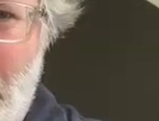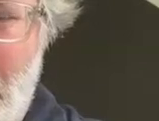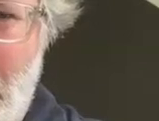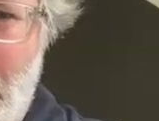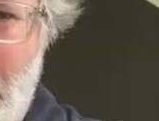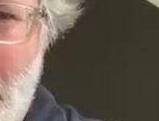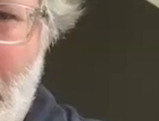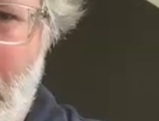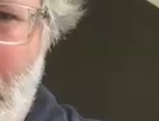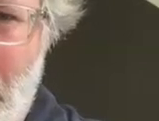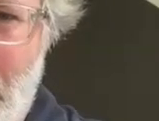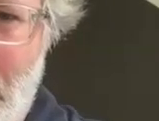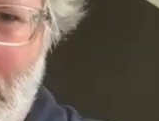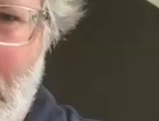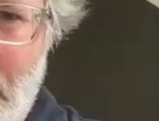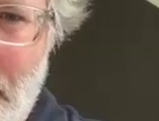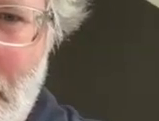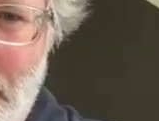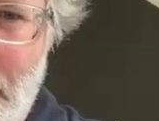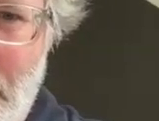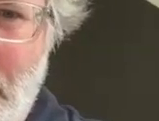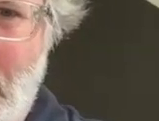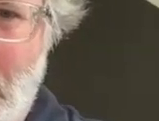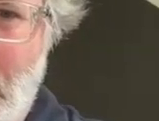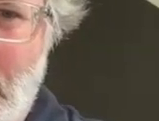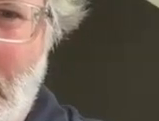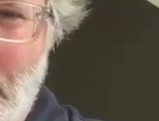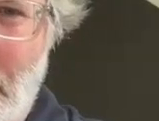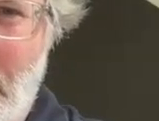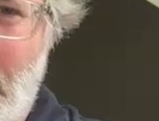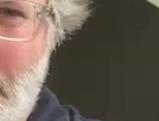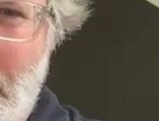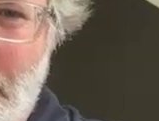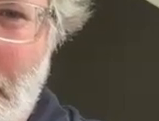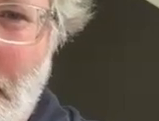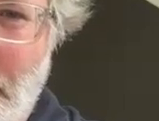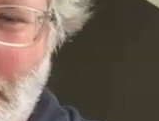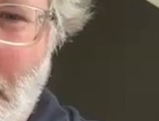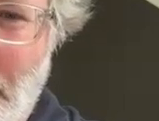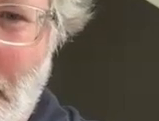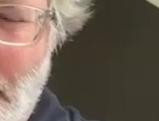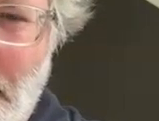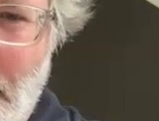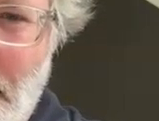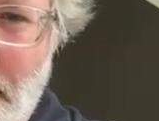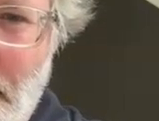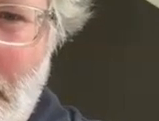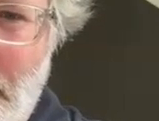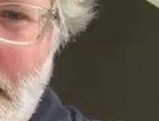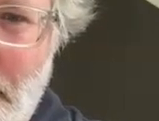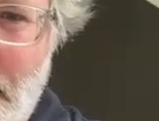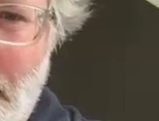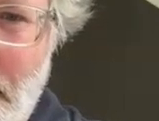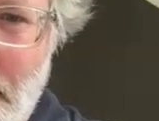i was getting such great questions so the more we make the connection but you're right without scapegoating without making it feel like it's on us